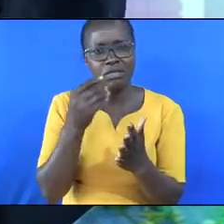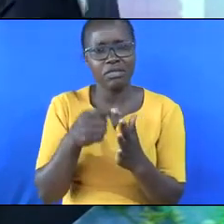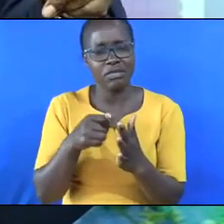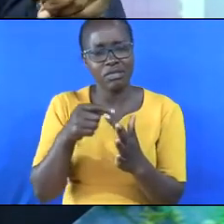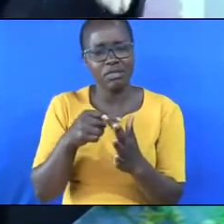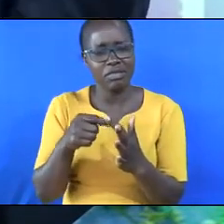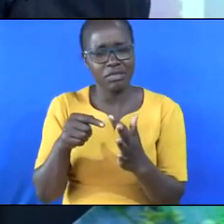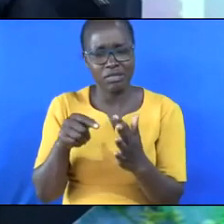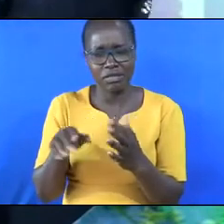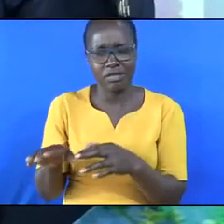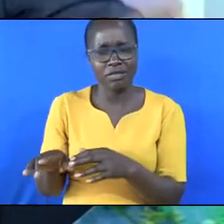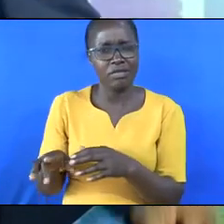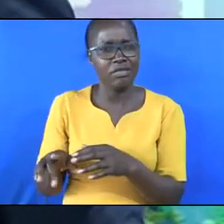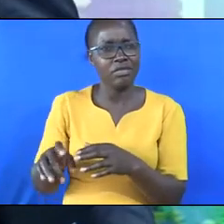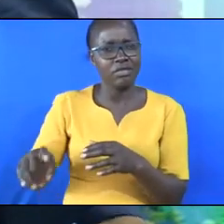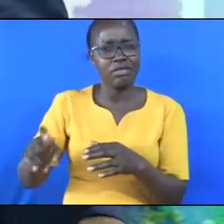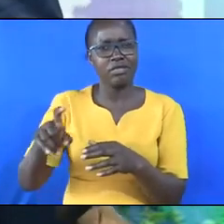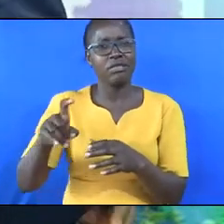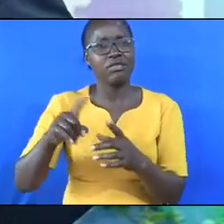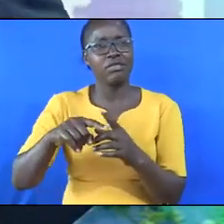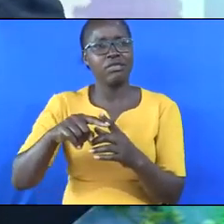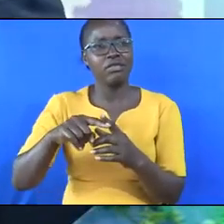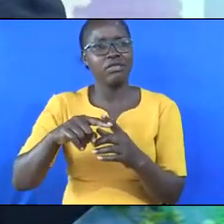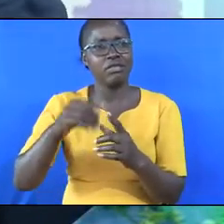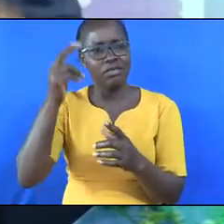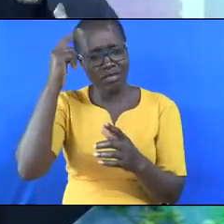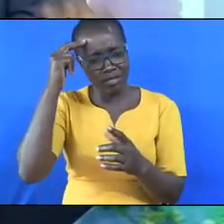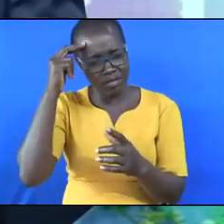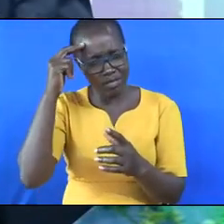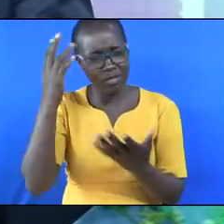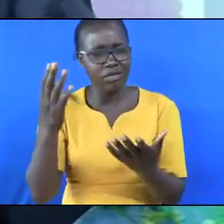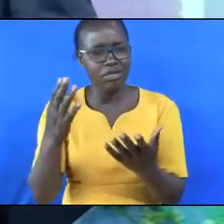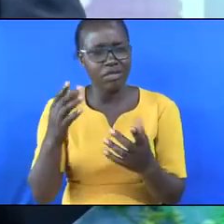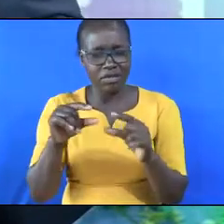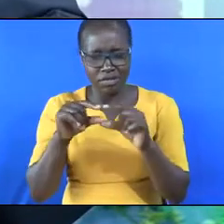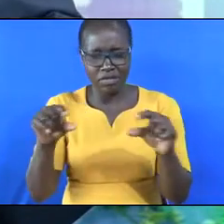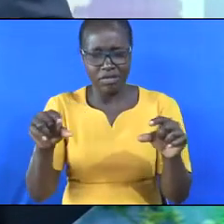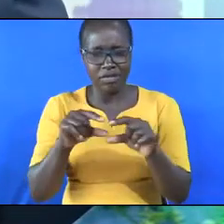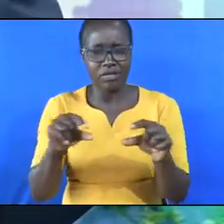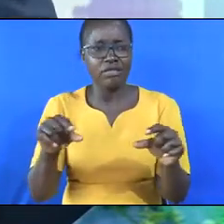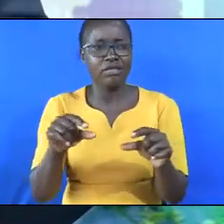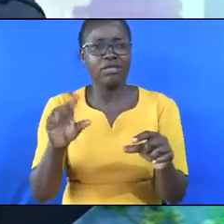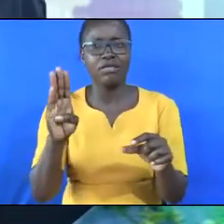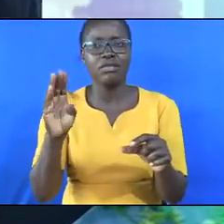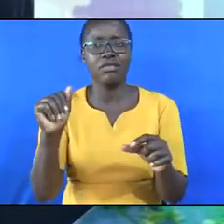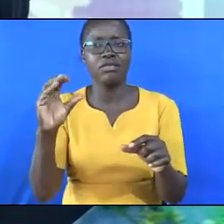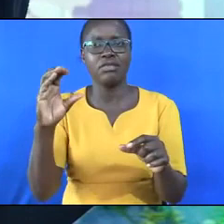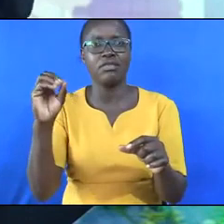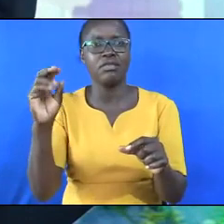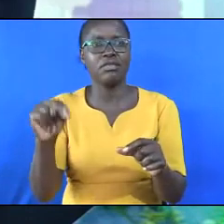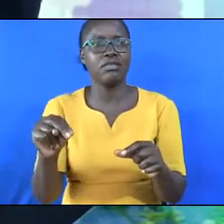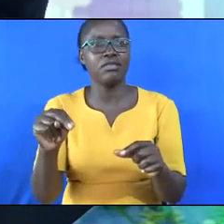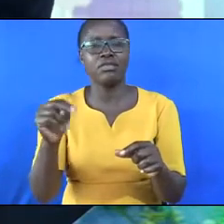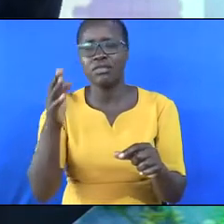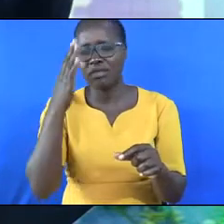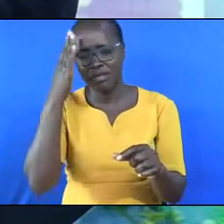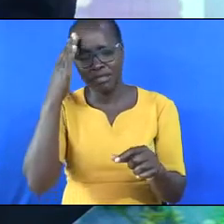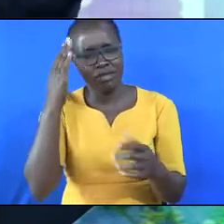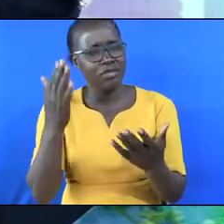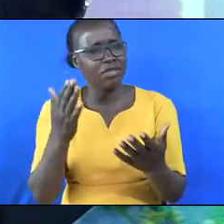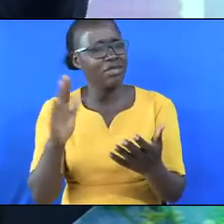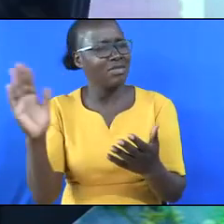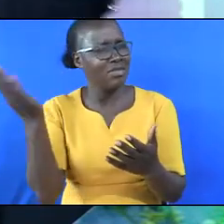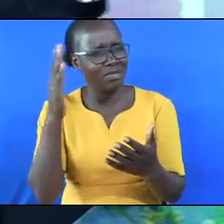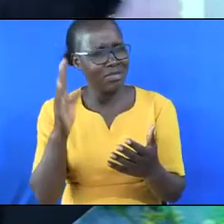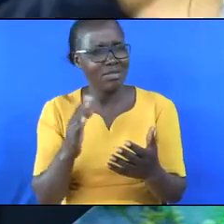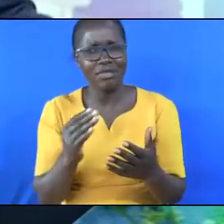There is nothing that is thrown from the pig. Bacon, sausage, sparrows. You know God did not envisage that we